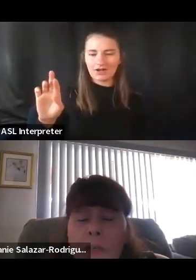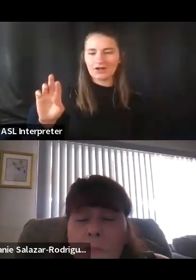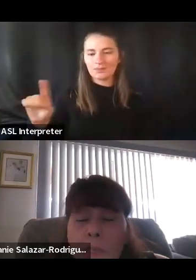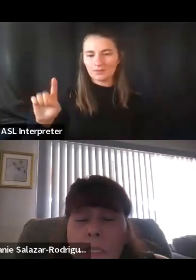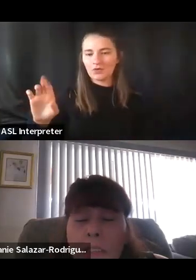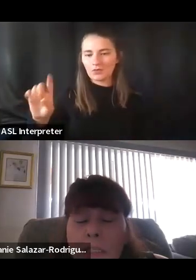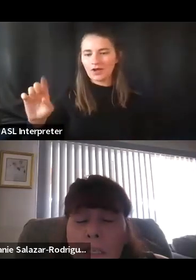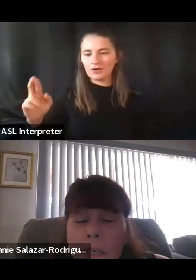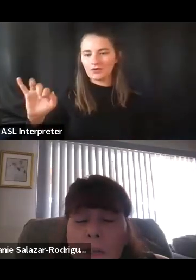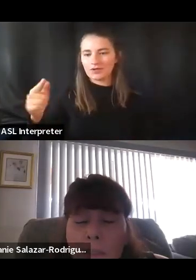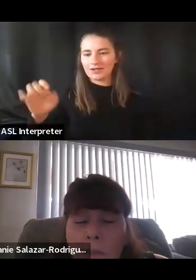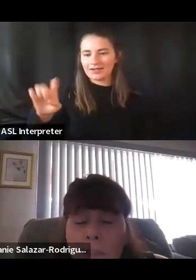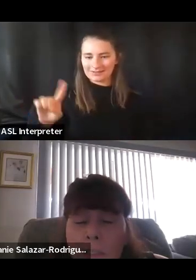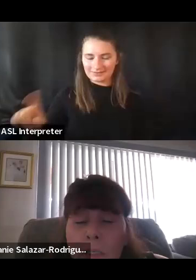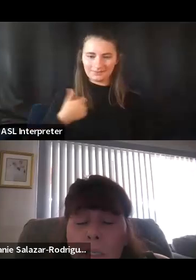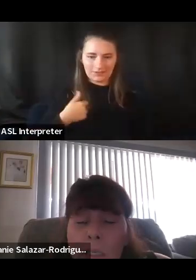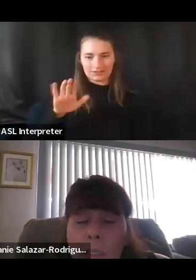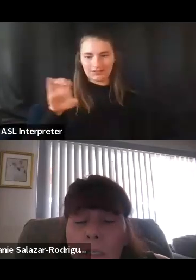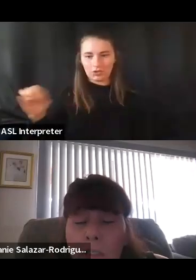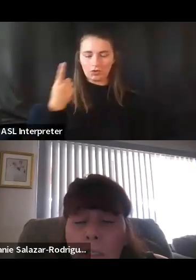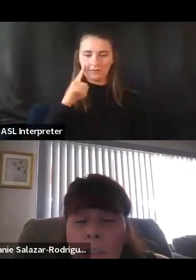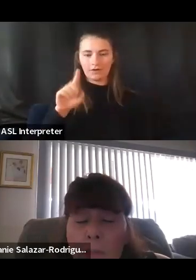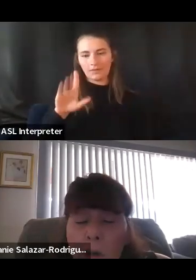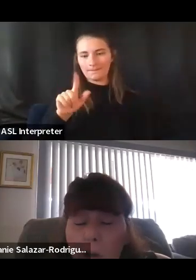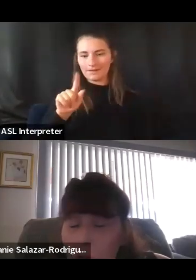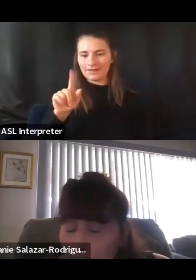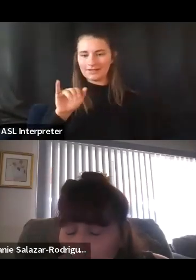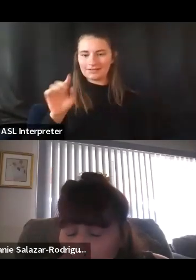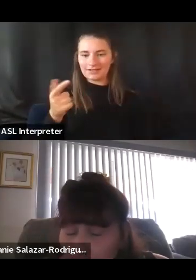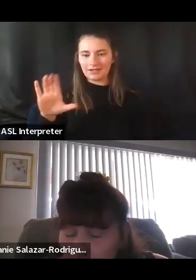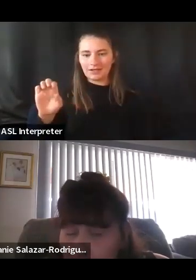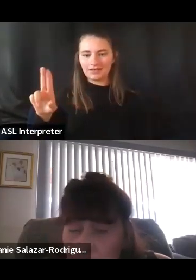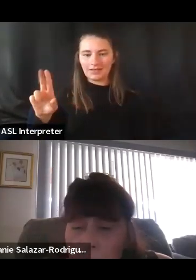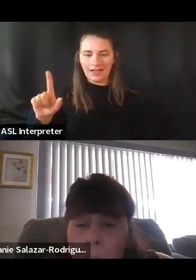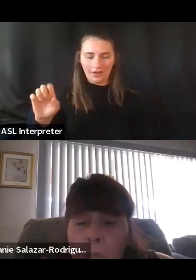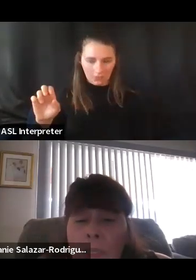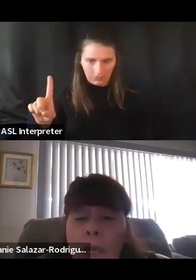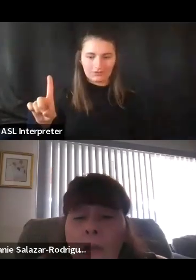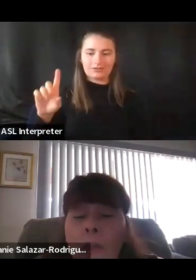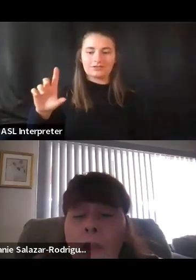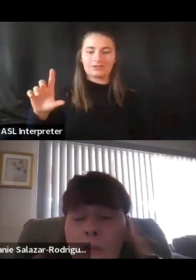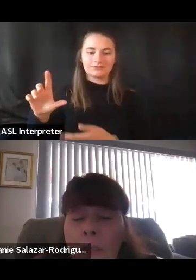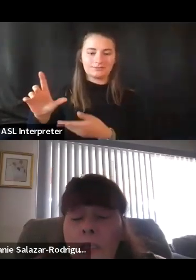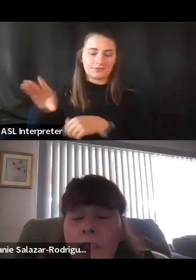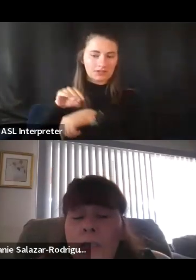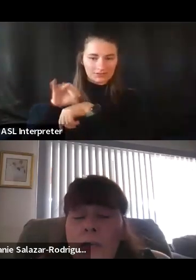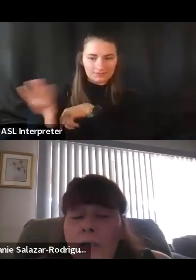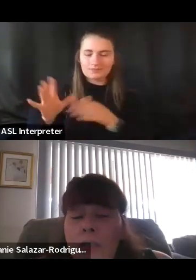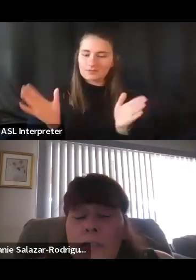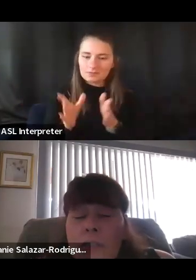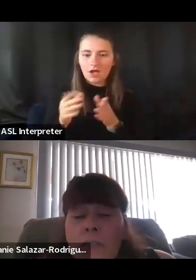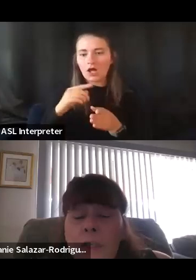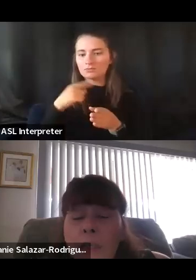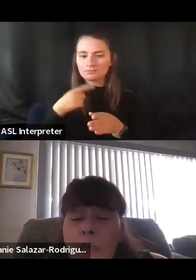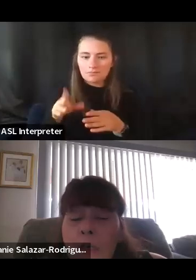trainer of Blazing Cloud Consulting. It is a small public health training and technical